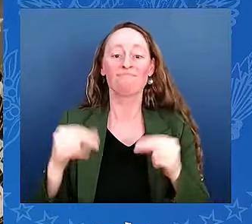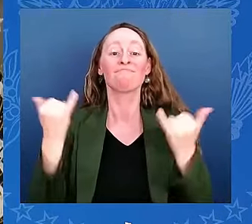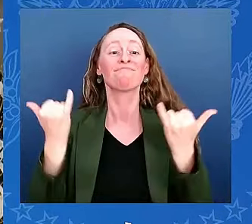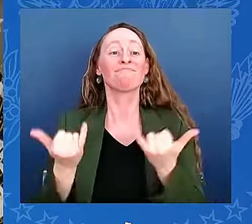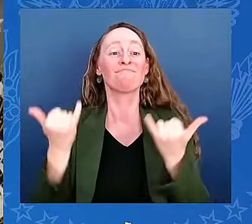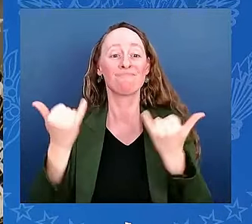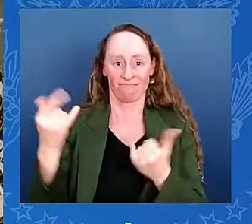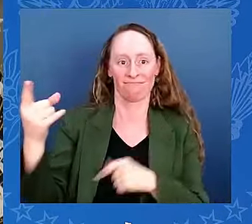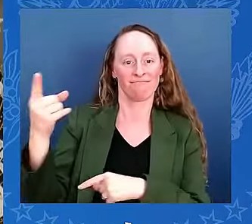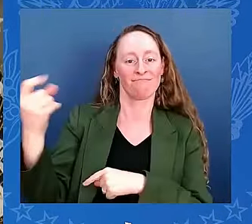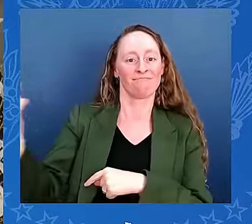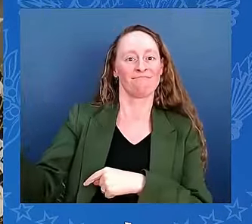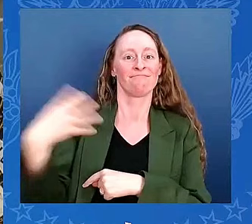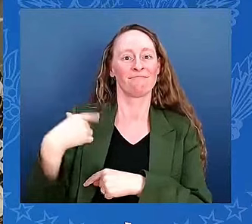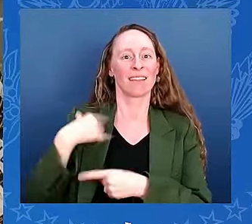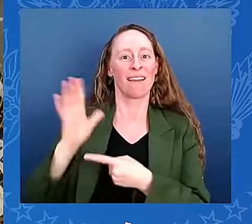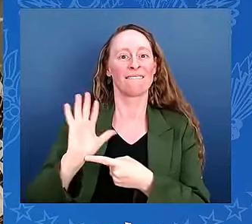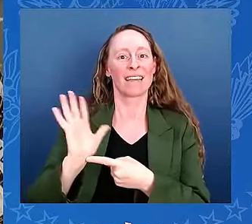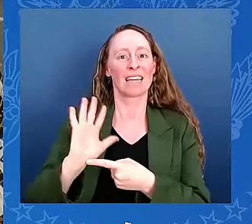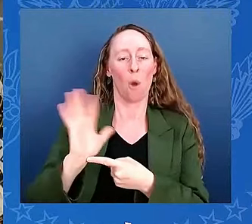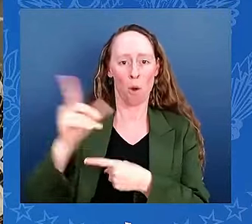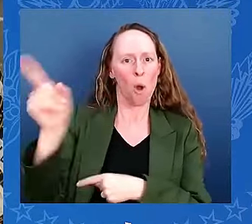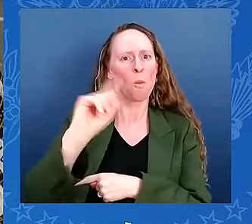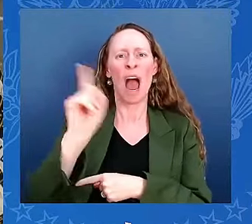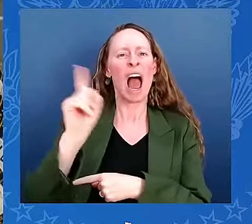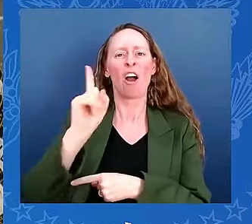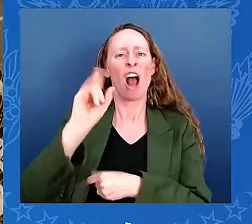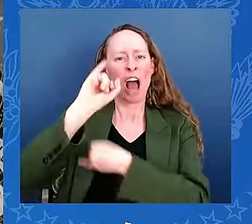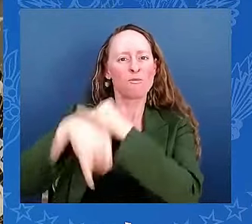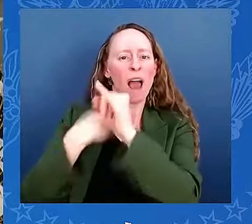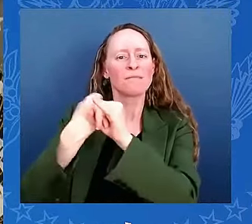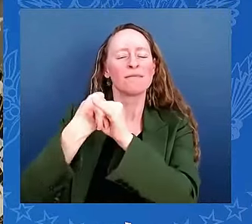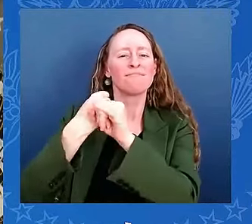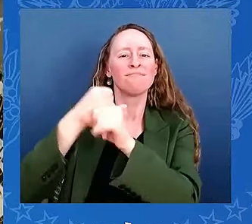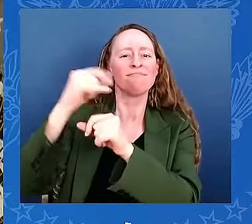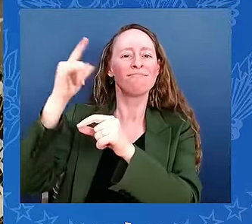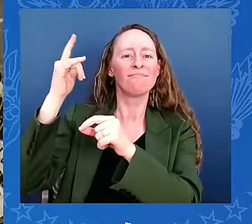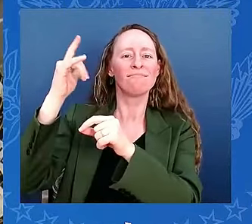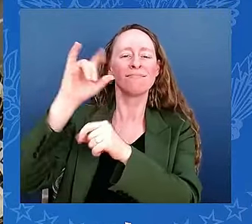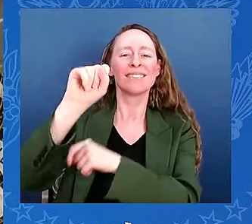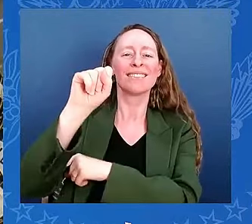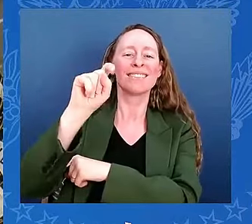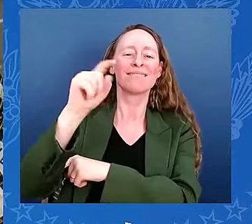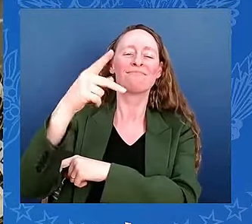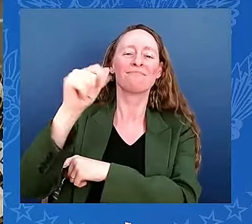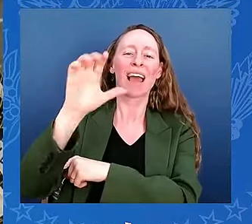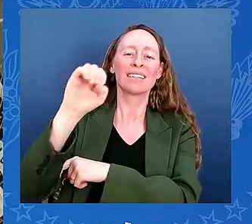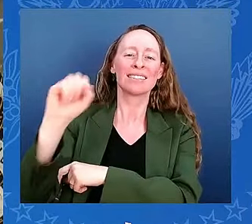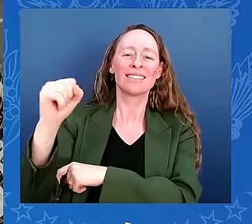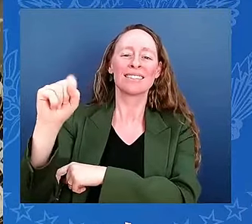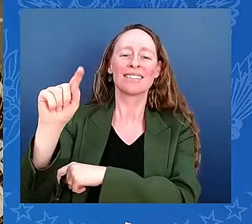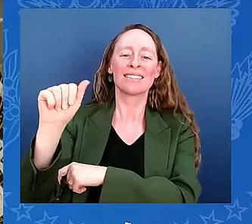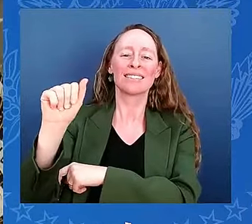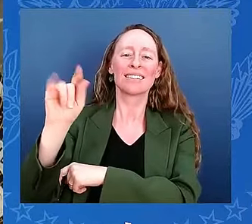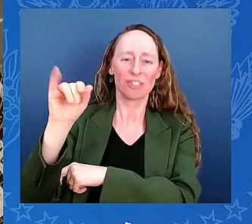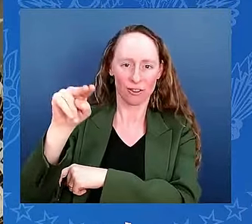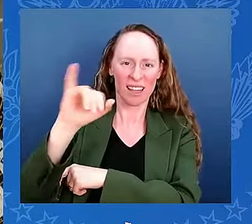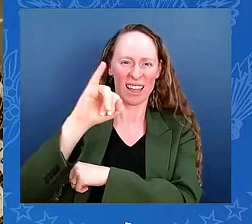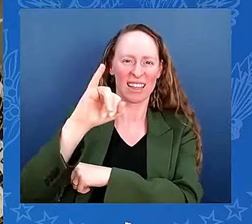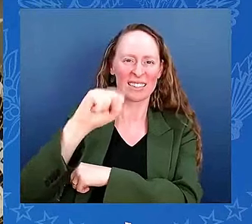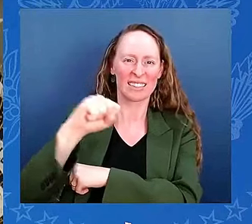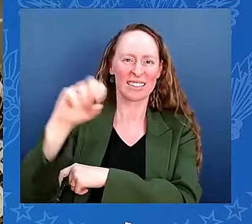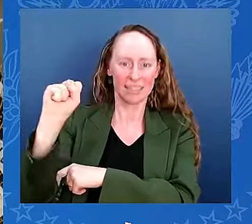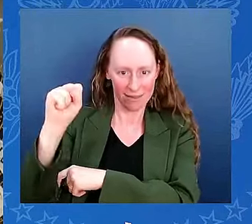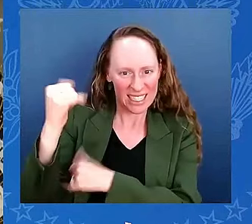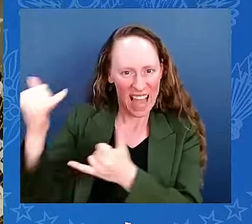Where she is conducting science experiments and managing the station's day-to-day operations while flying at 17